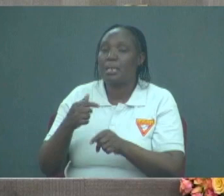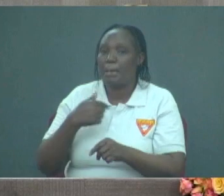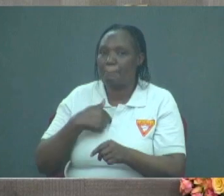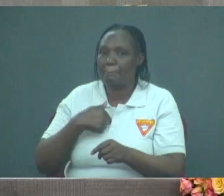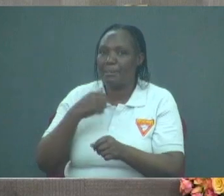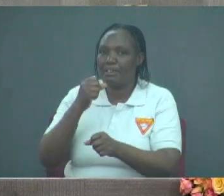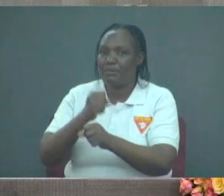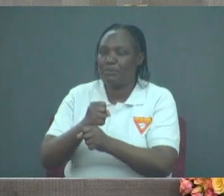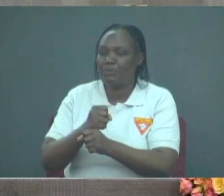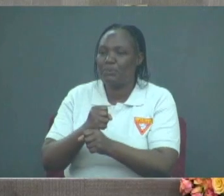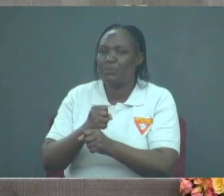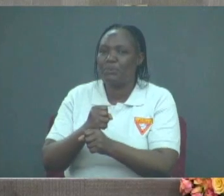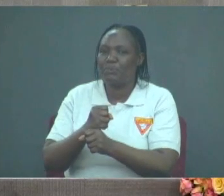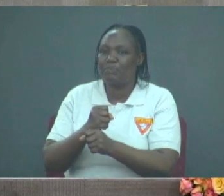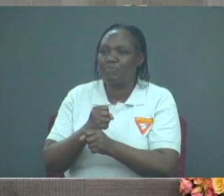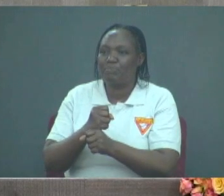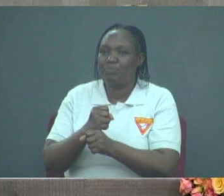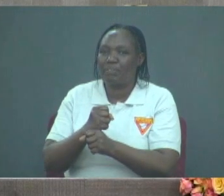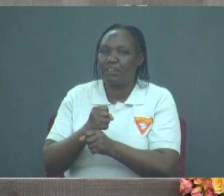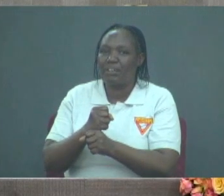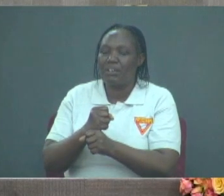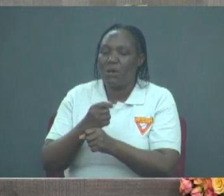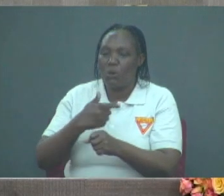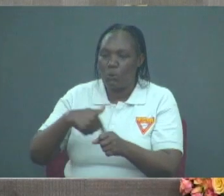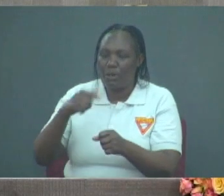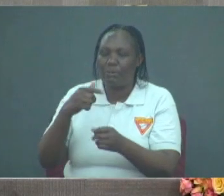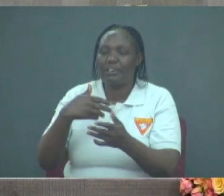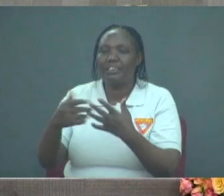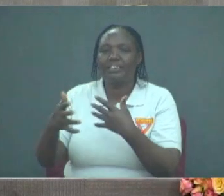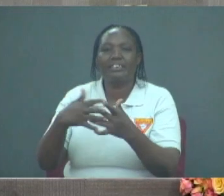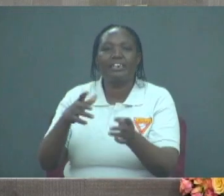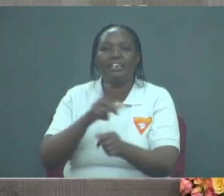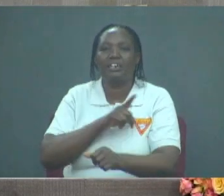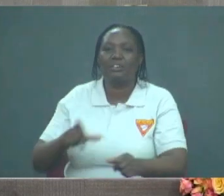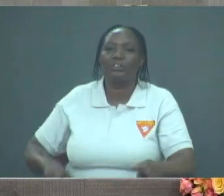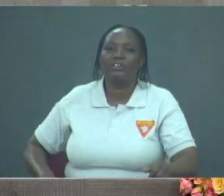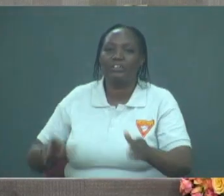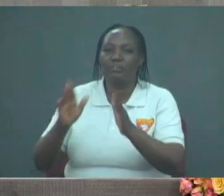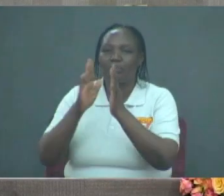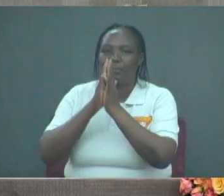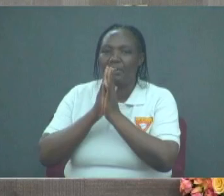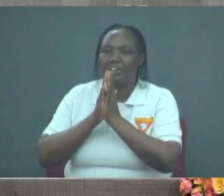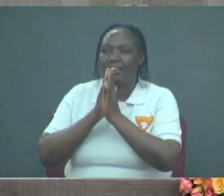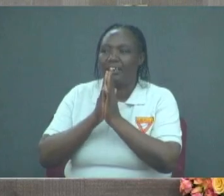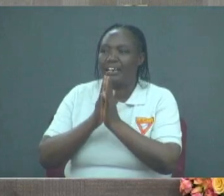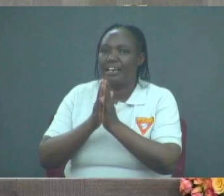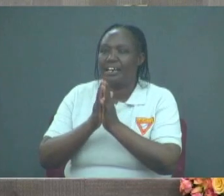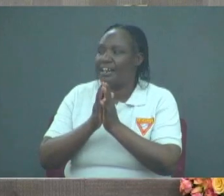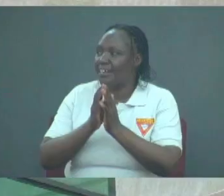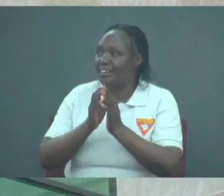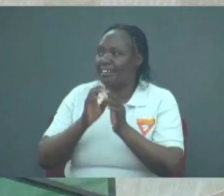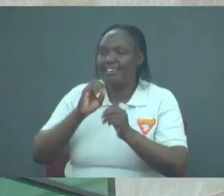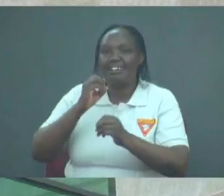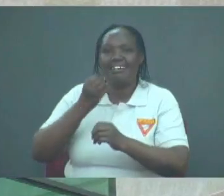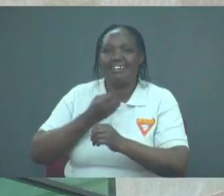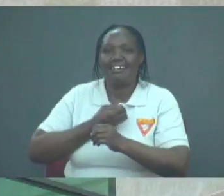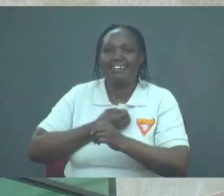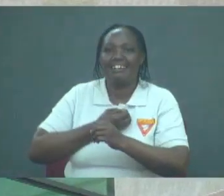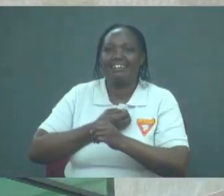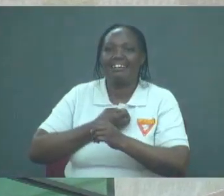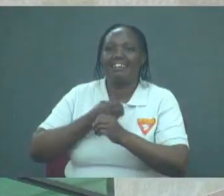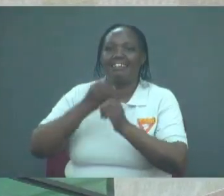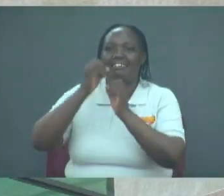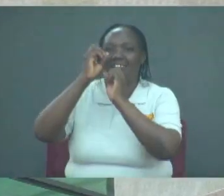Lord's Prayer, but we are going to sign it as we say it. Okay? So we will sign our Father. Let's go.